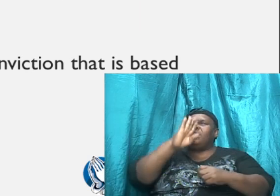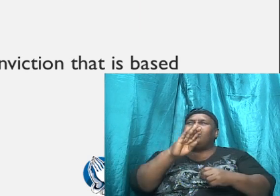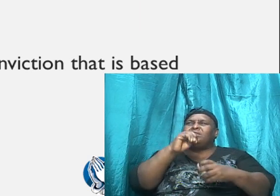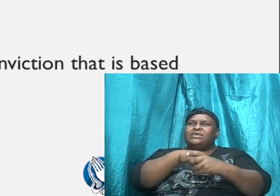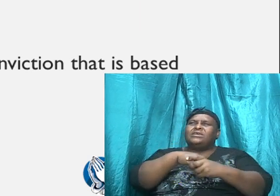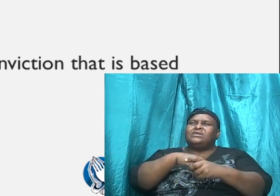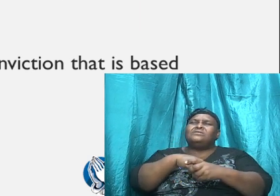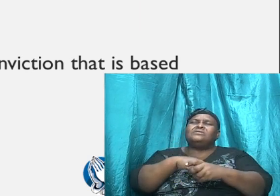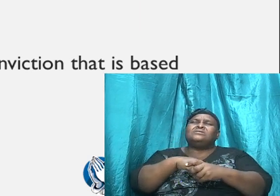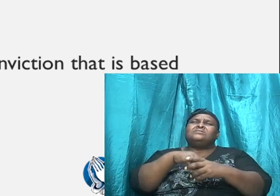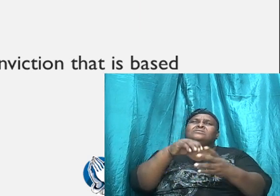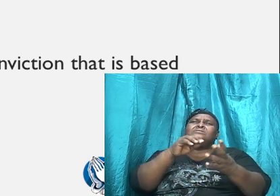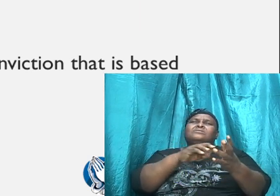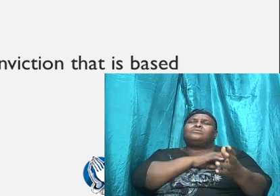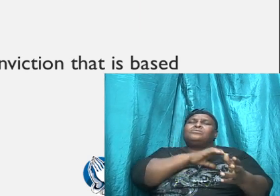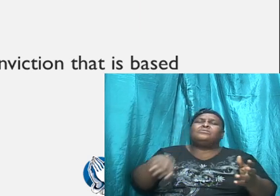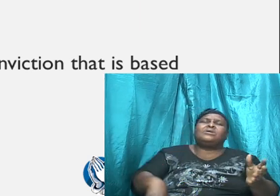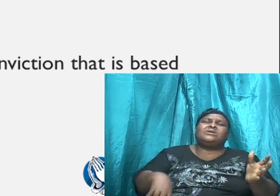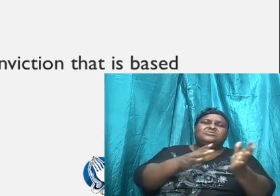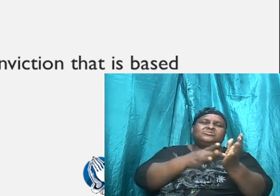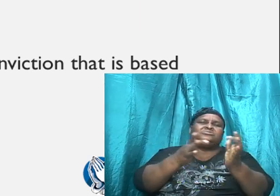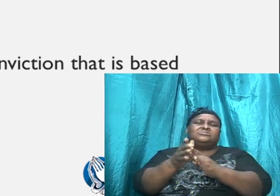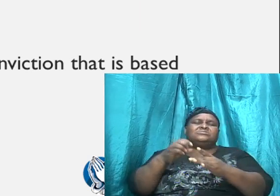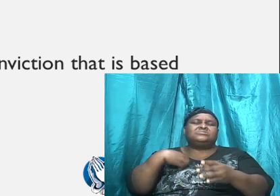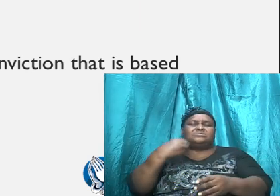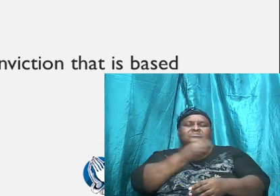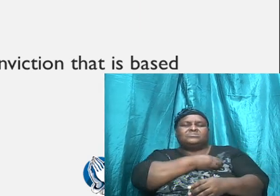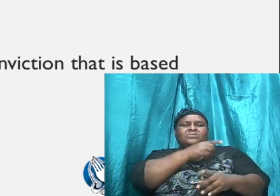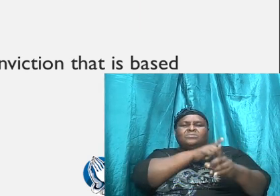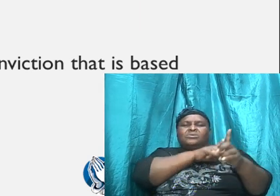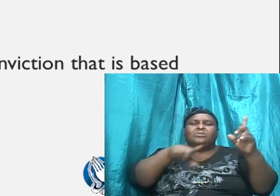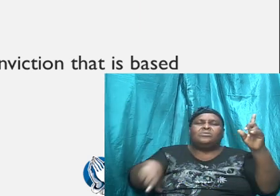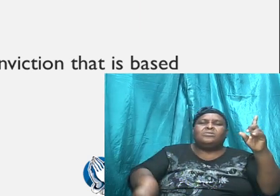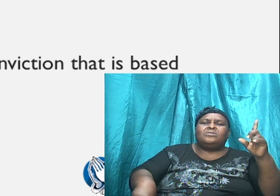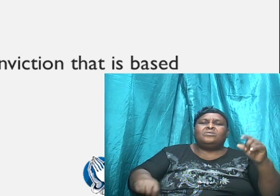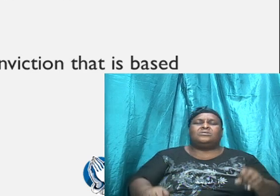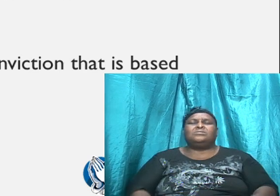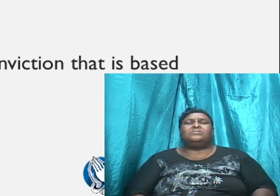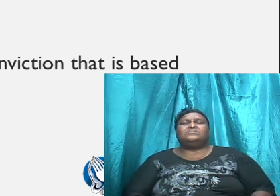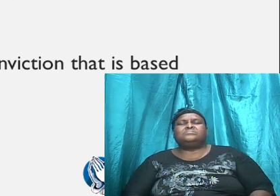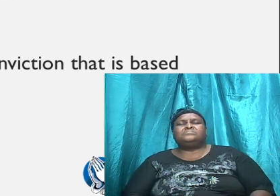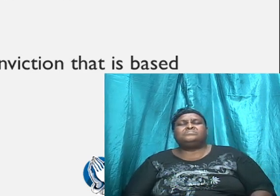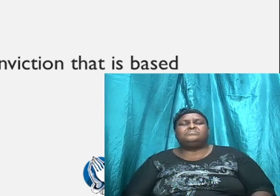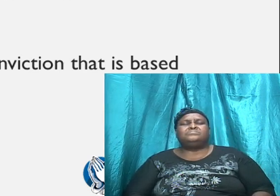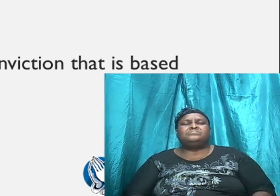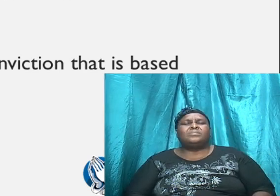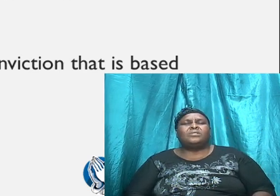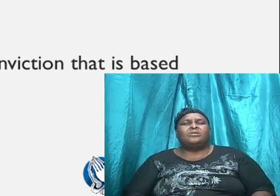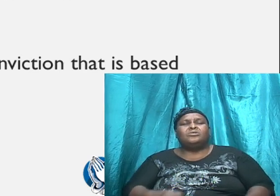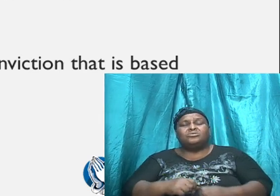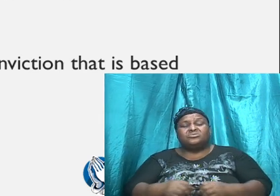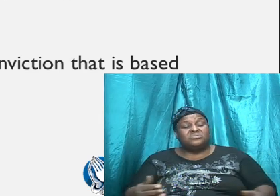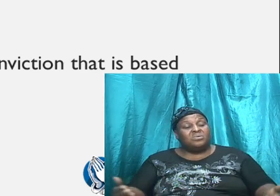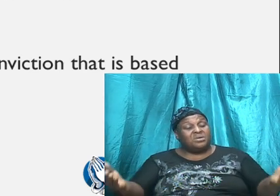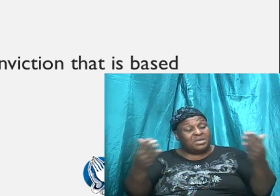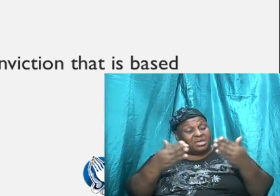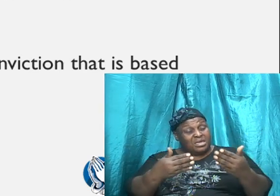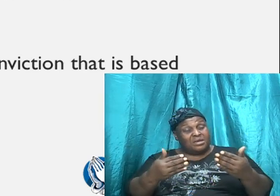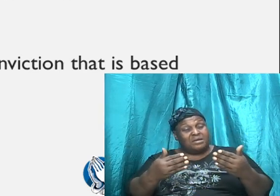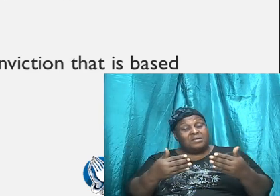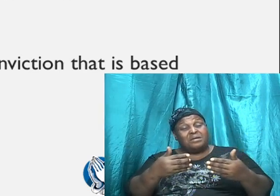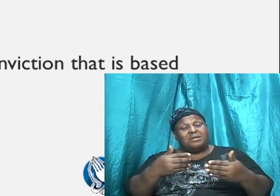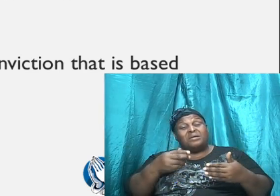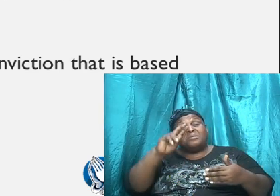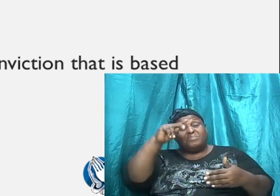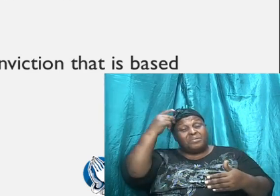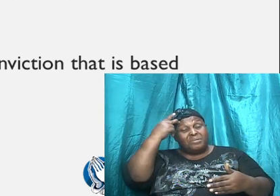Jesus, our Lord, amen, and so here Paul is saying he is persuaded,